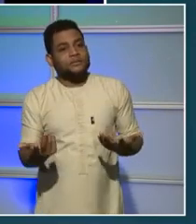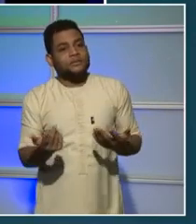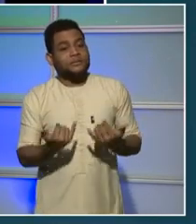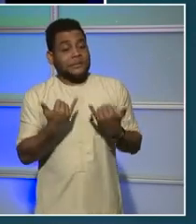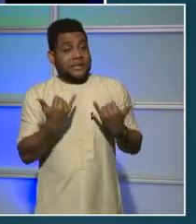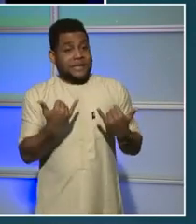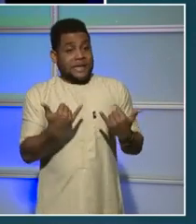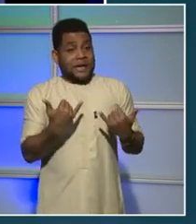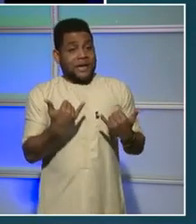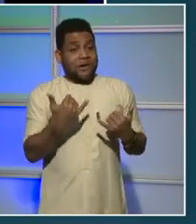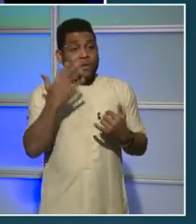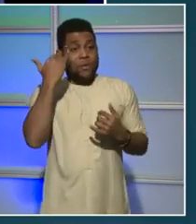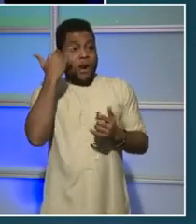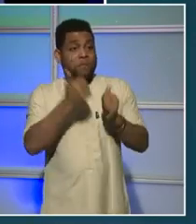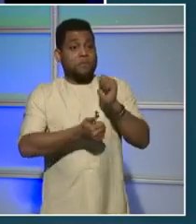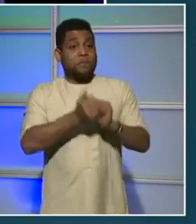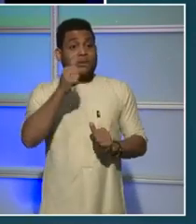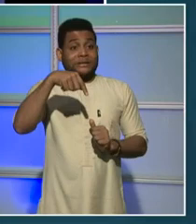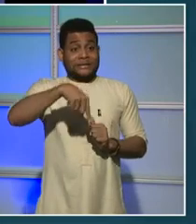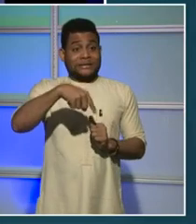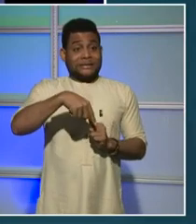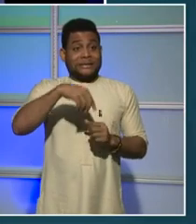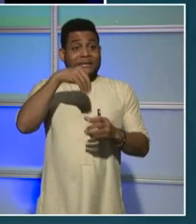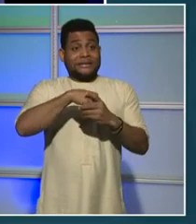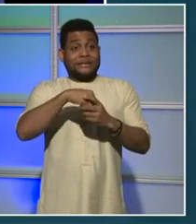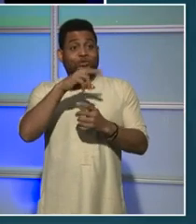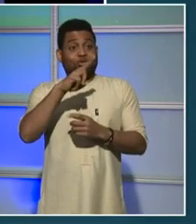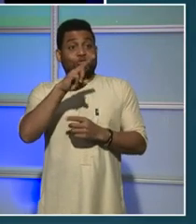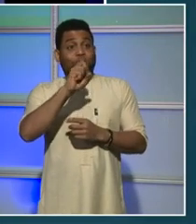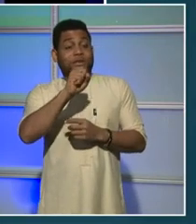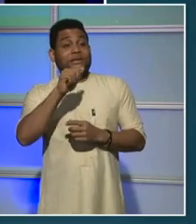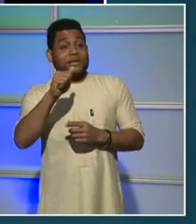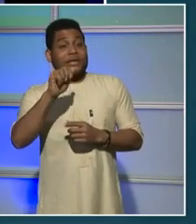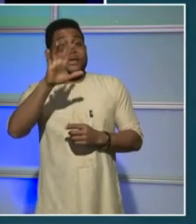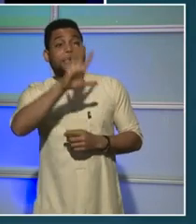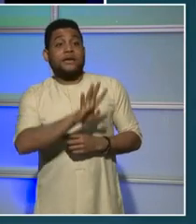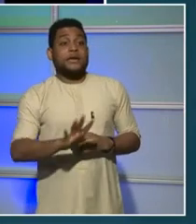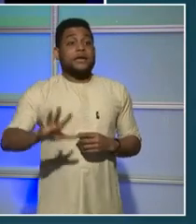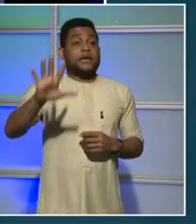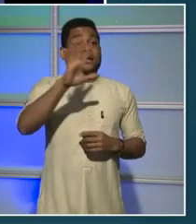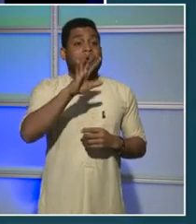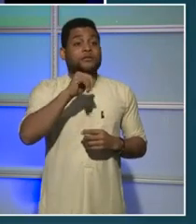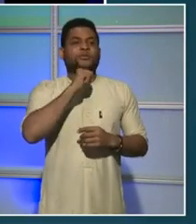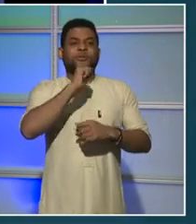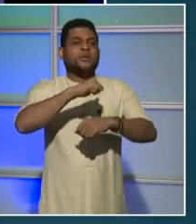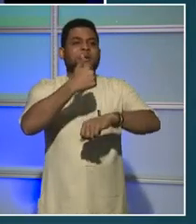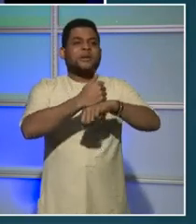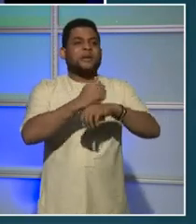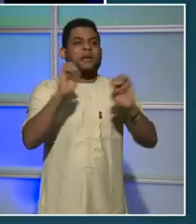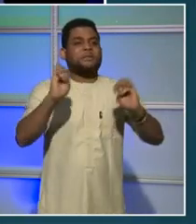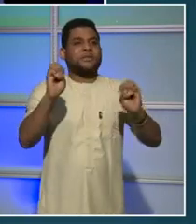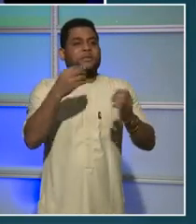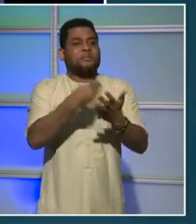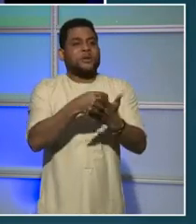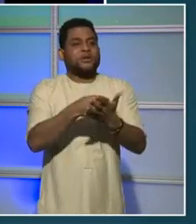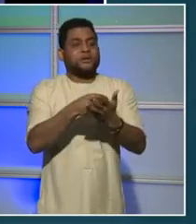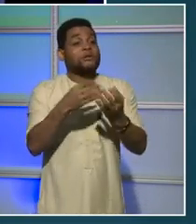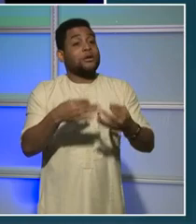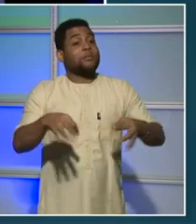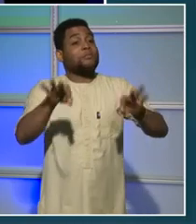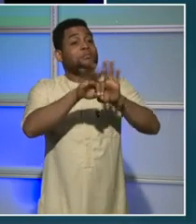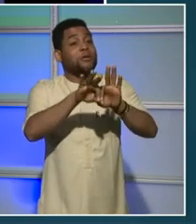places across the country, the emergency rental assistance through State D.C. was so critically important. More than